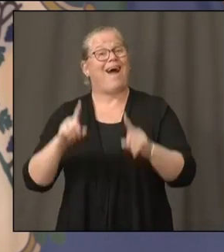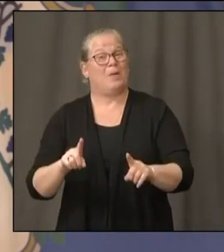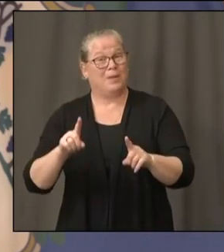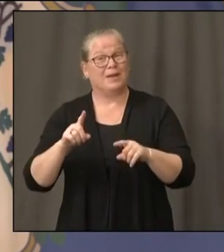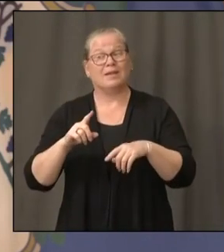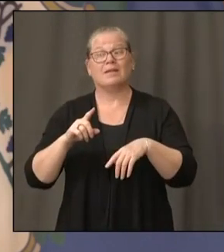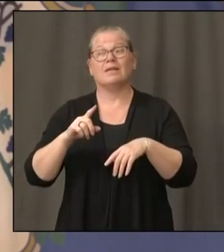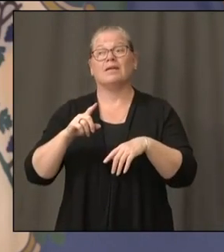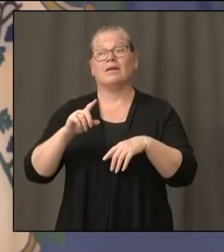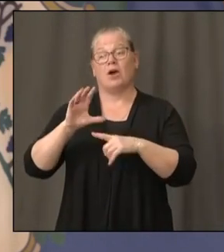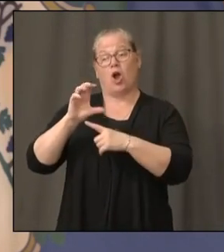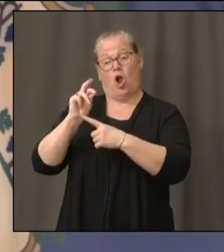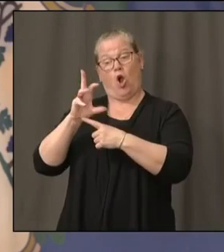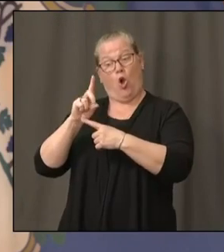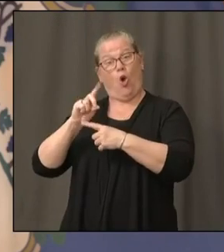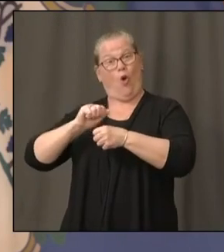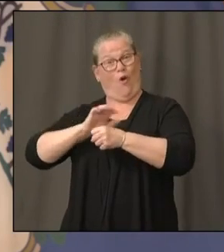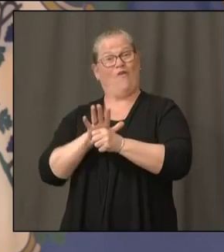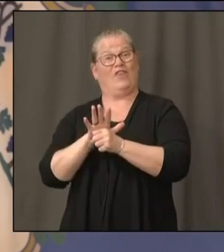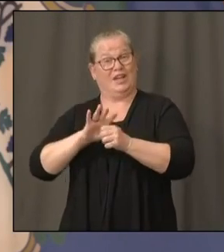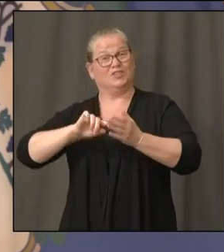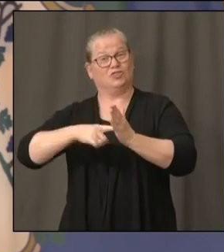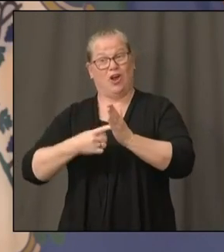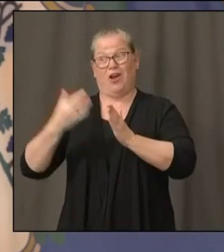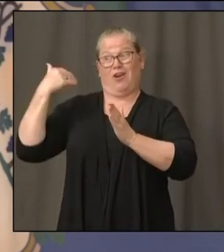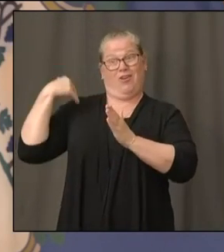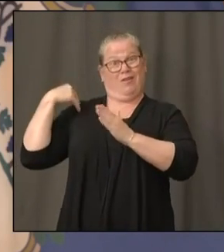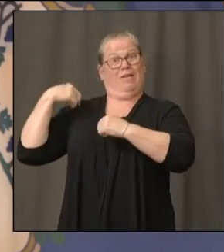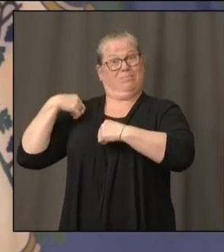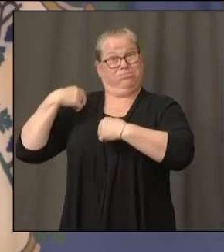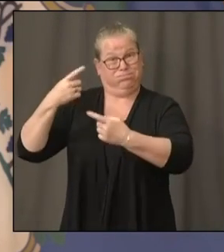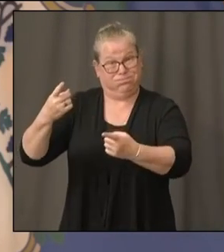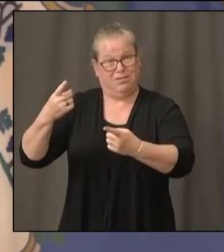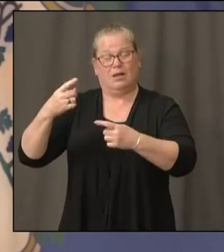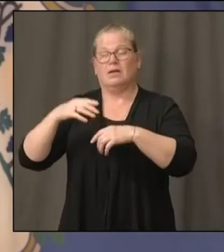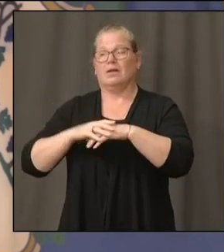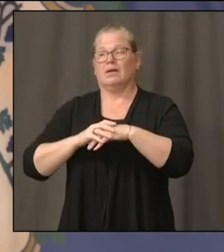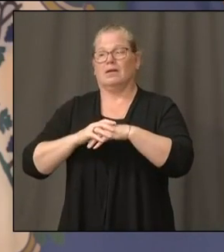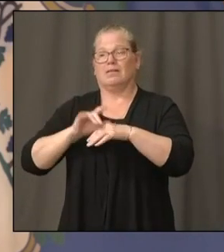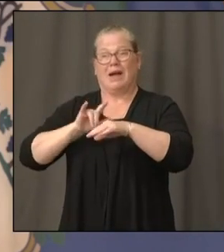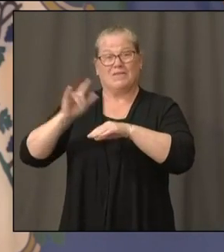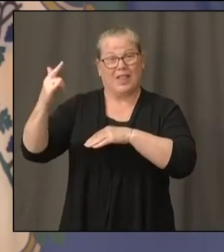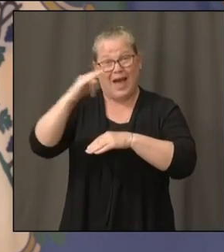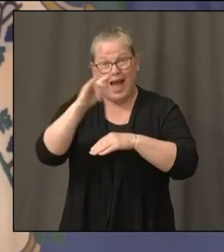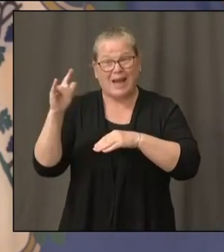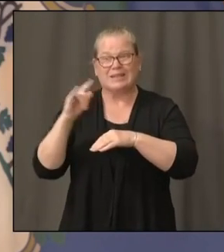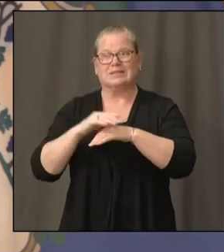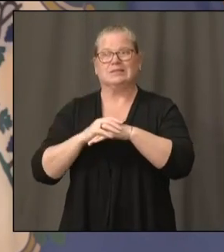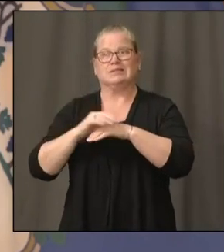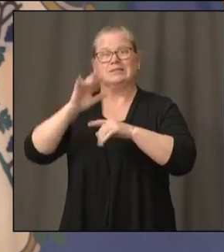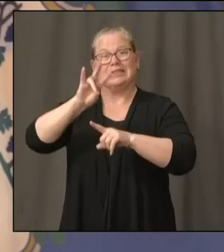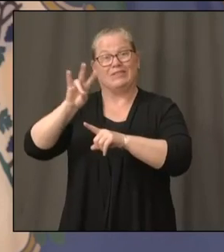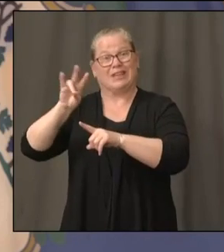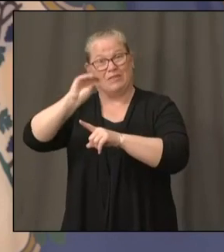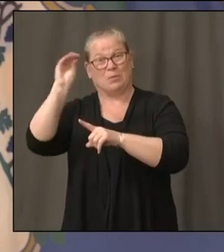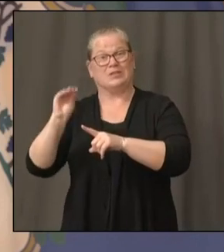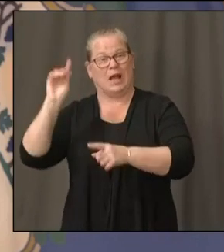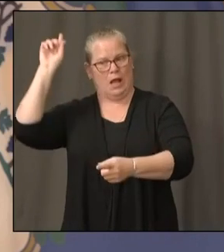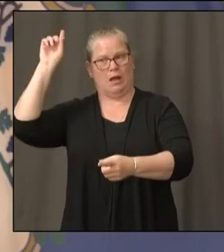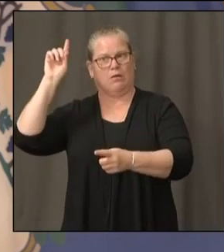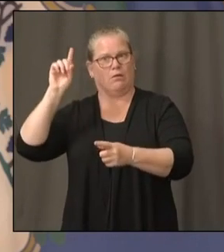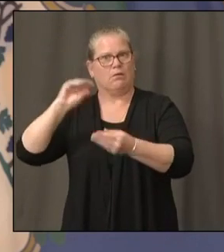since we put in place our quarantine. So I think that's having a good effect. That's obviously Bradley here as well as